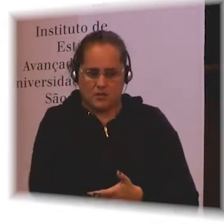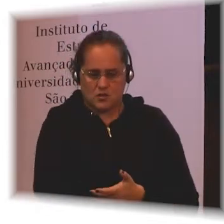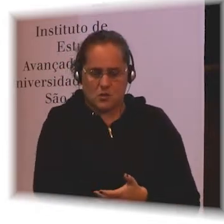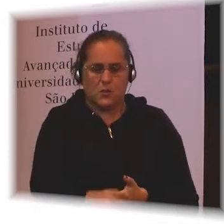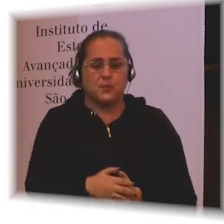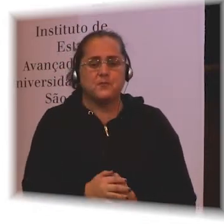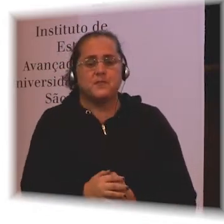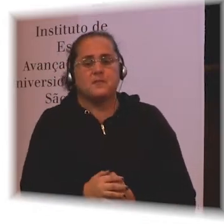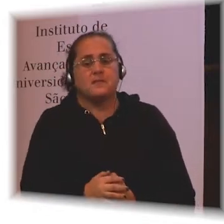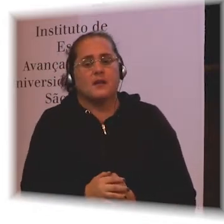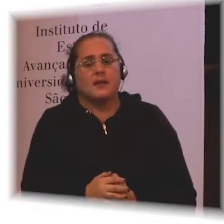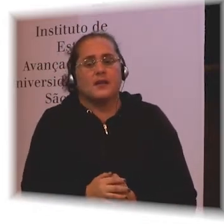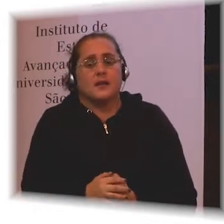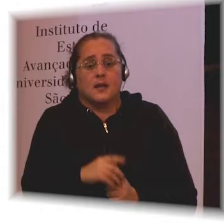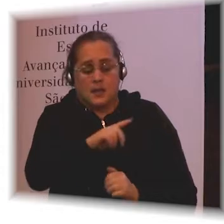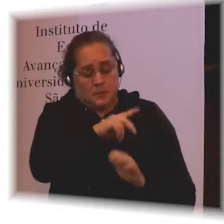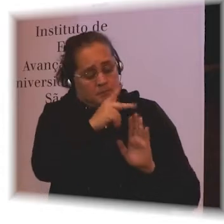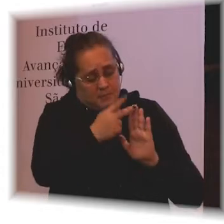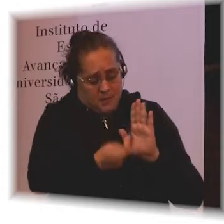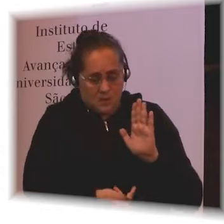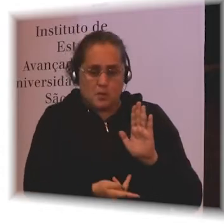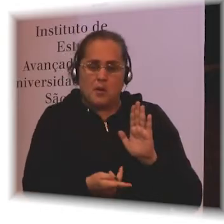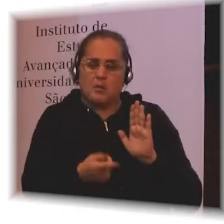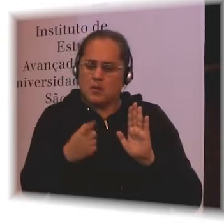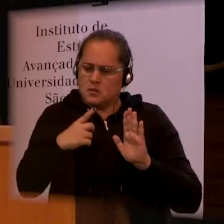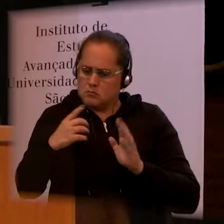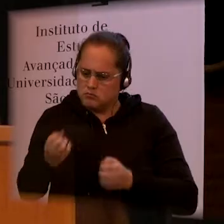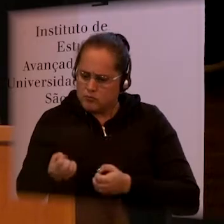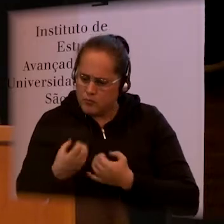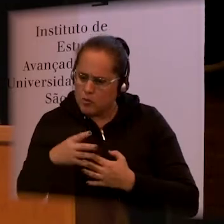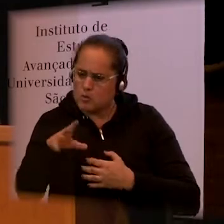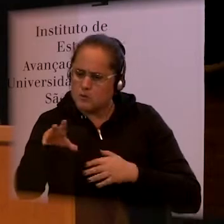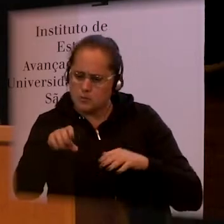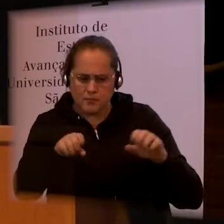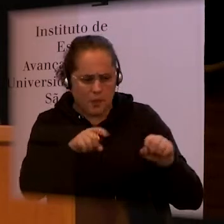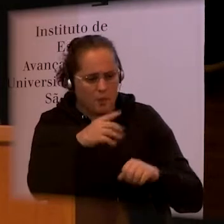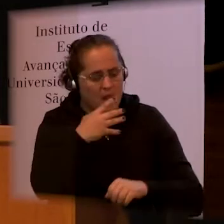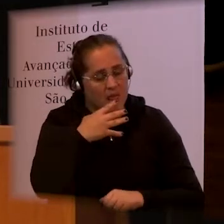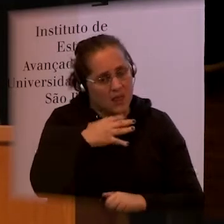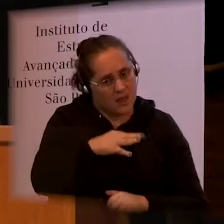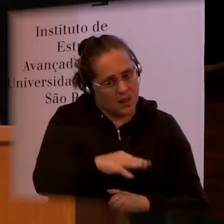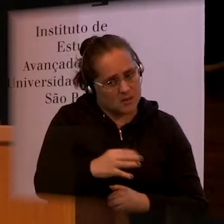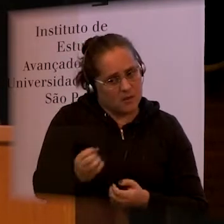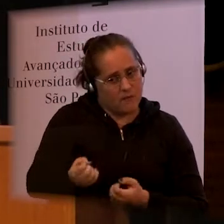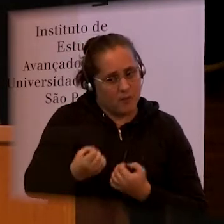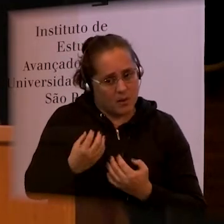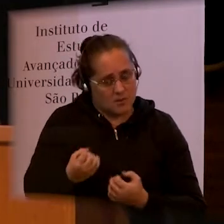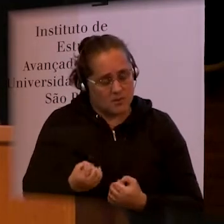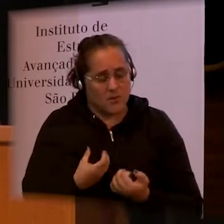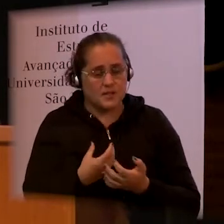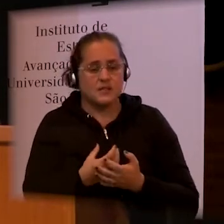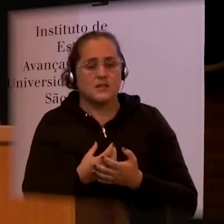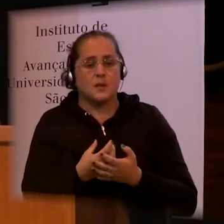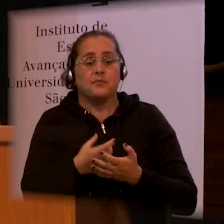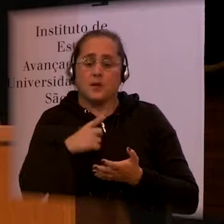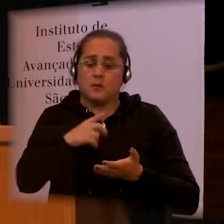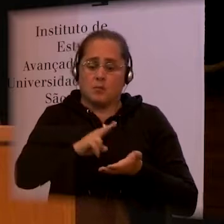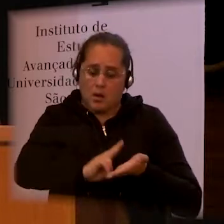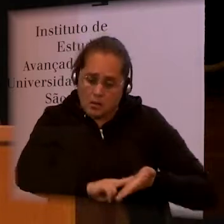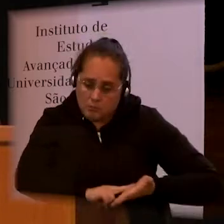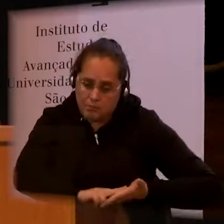information about those children to send a letter to the family who sponsors them about what their child is up to.